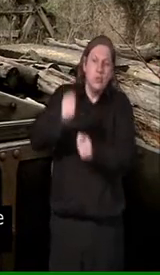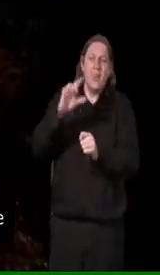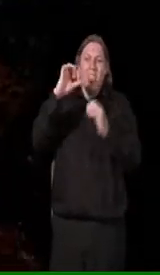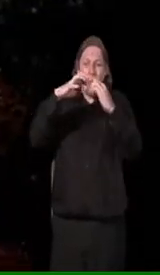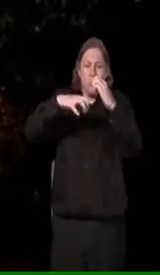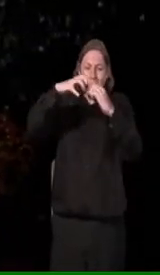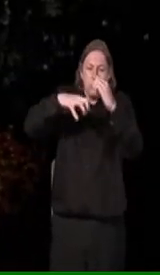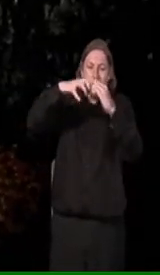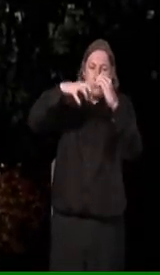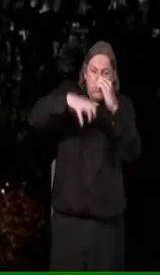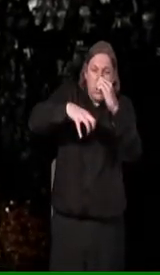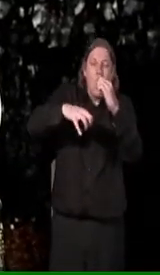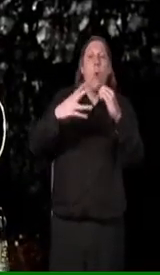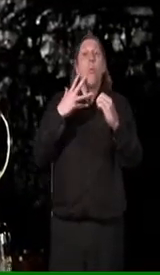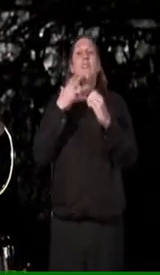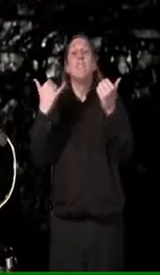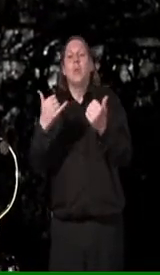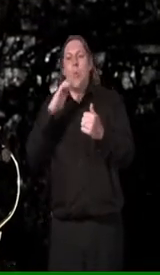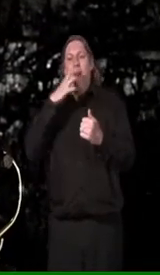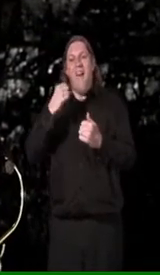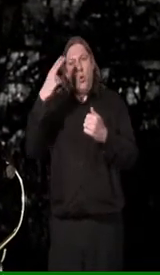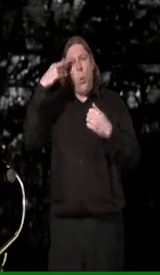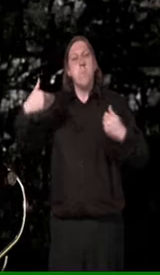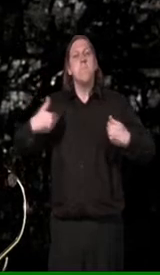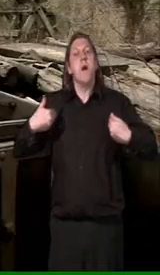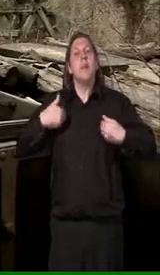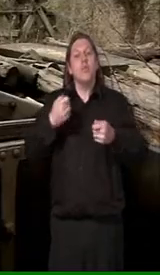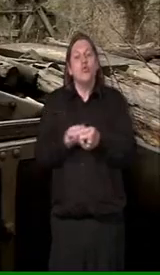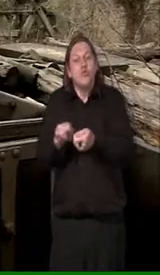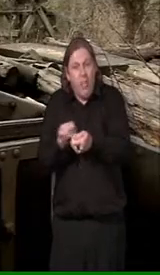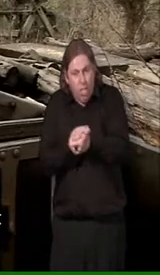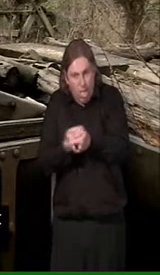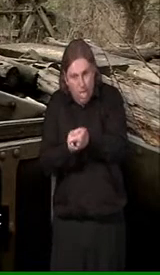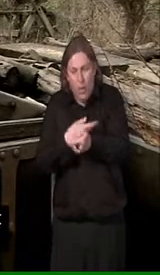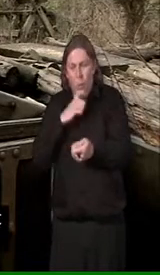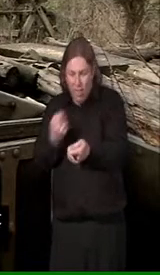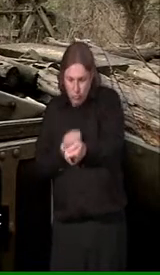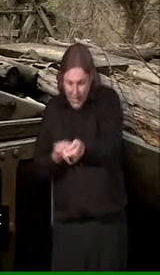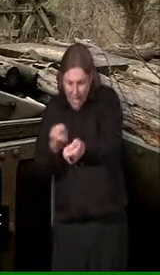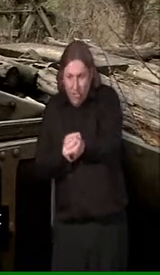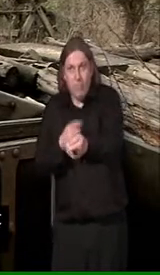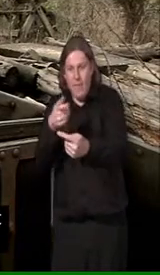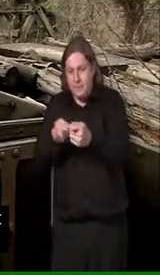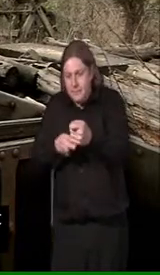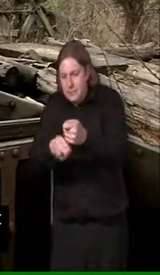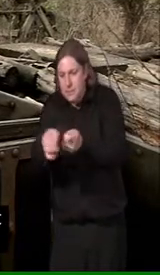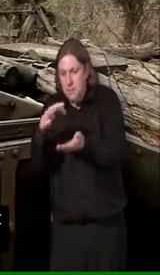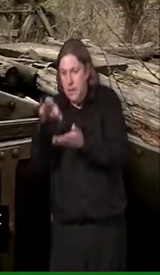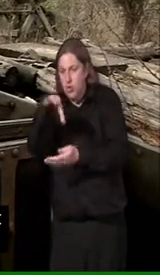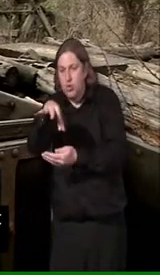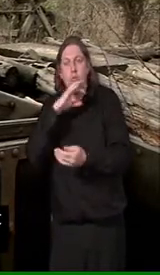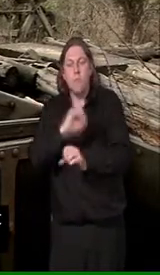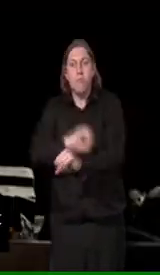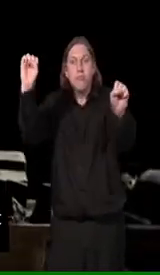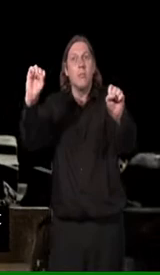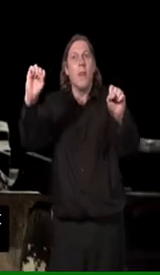the monkey drill, drill out the coal and then stem the explosives to blast the coal down. Once the coal was blasted down though, he'd then start to